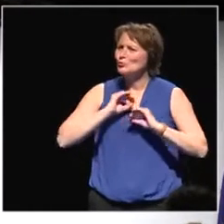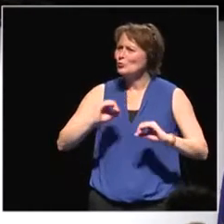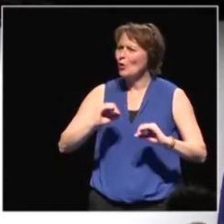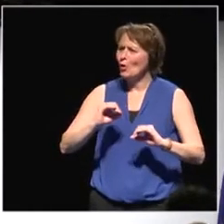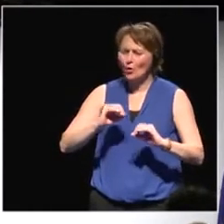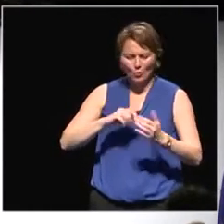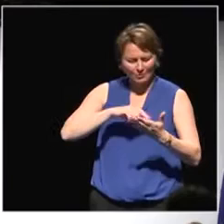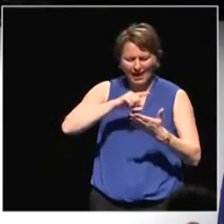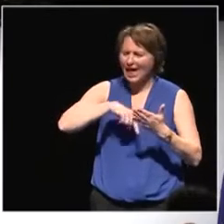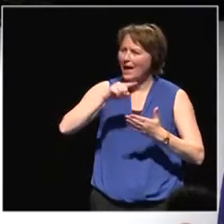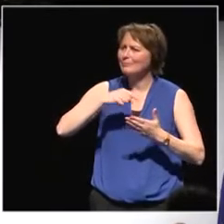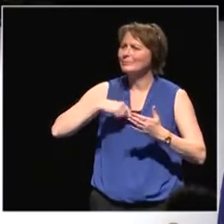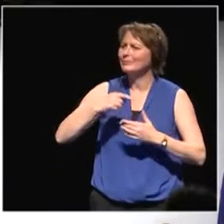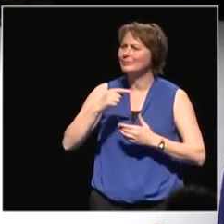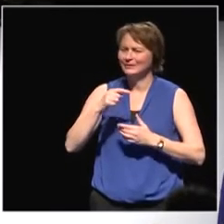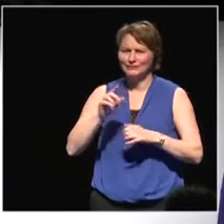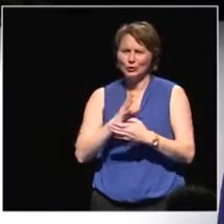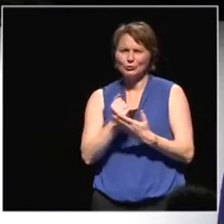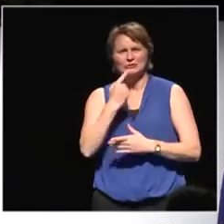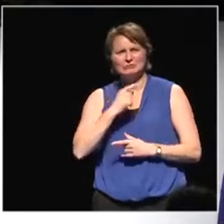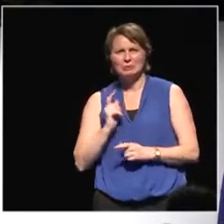wants to donate money to development organizations.